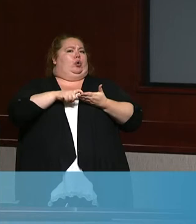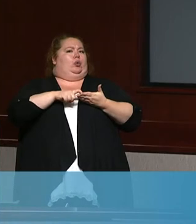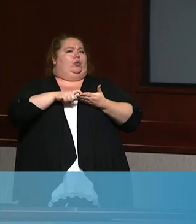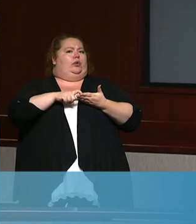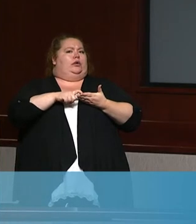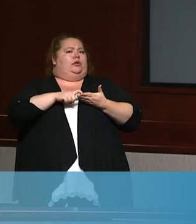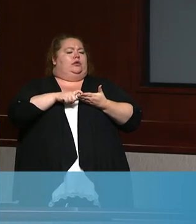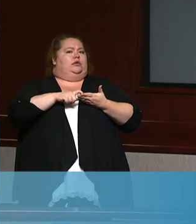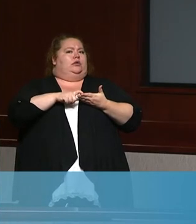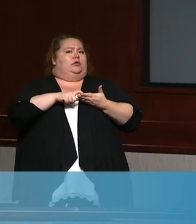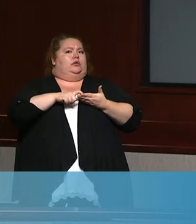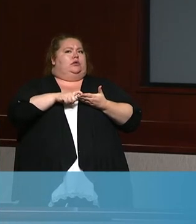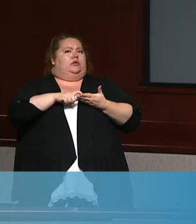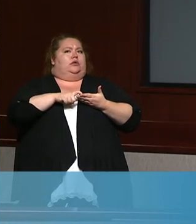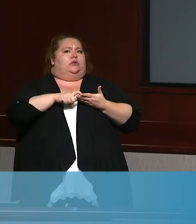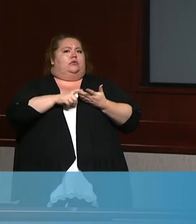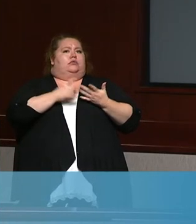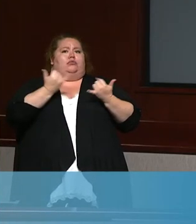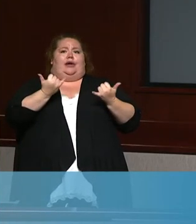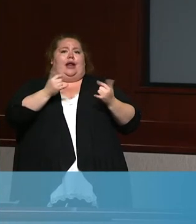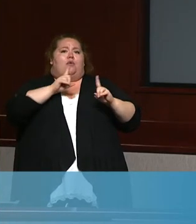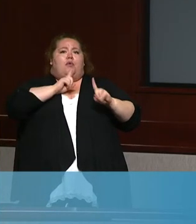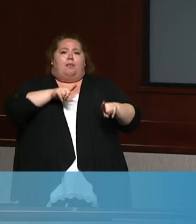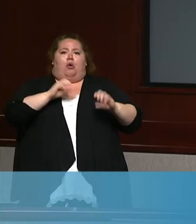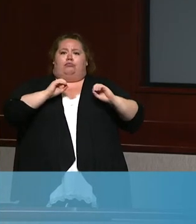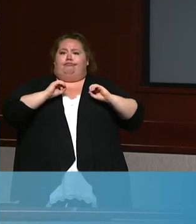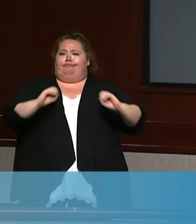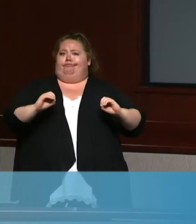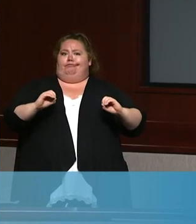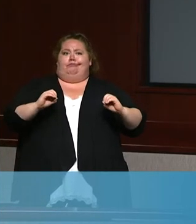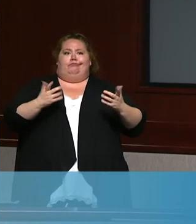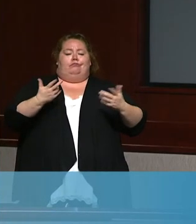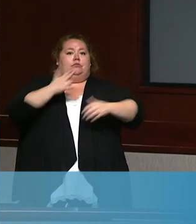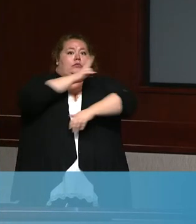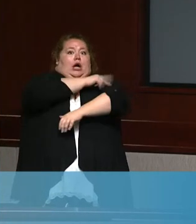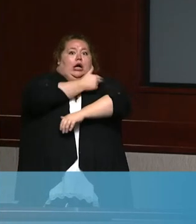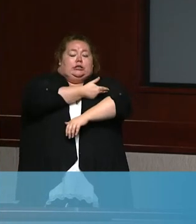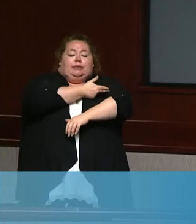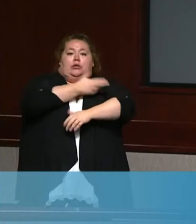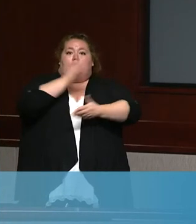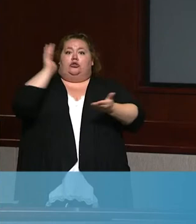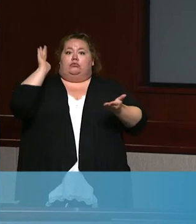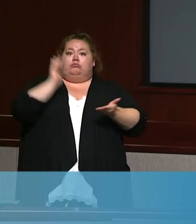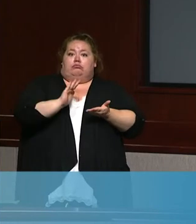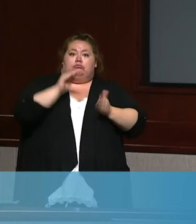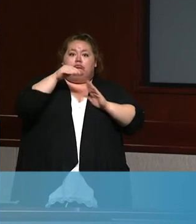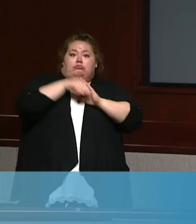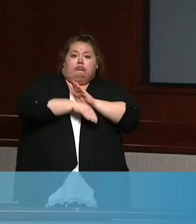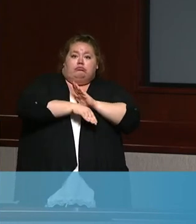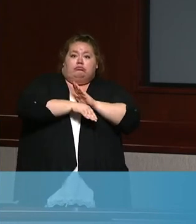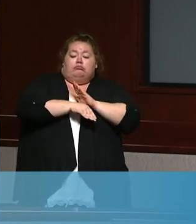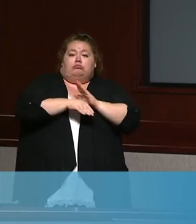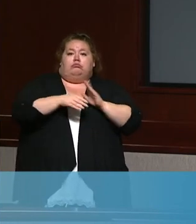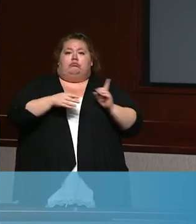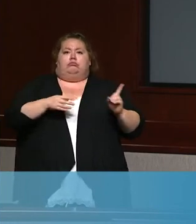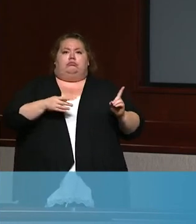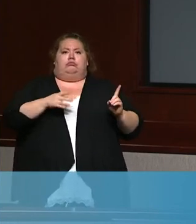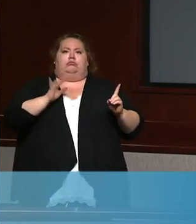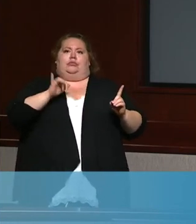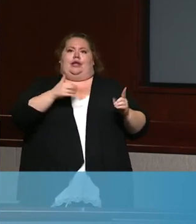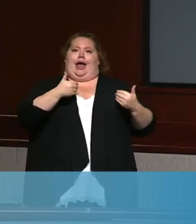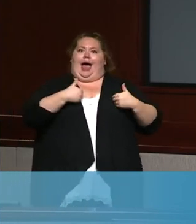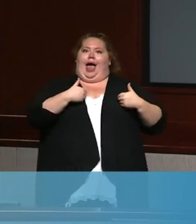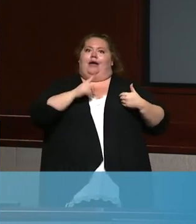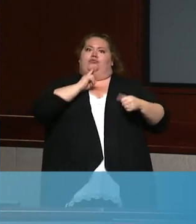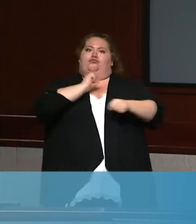reporting that they've been going down over the last few weeks. And I'm wondering, does this, is this really hard evidence that